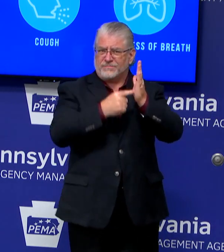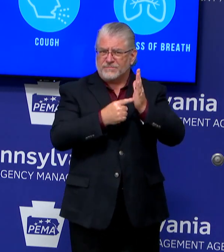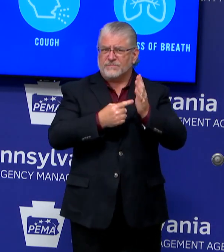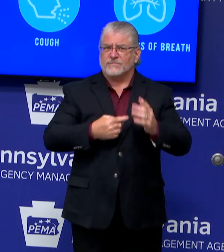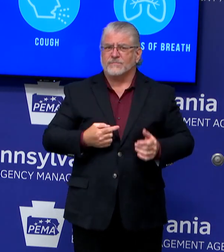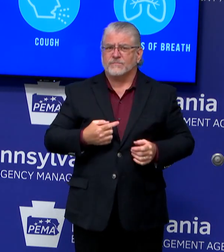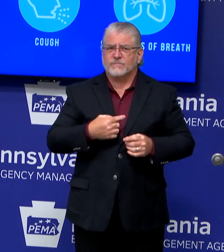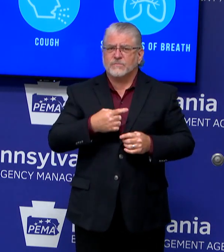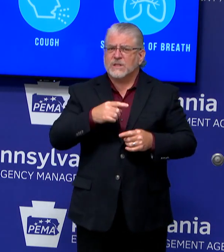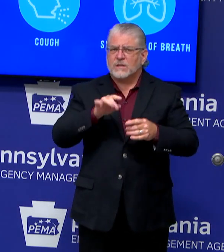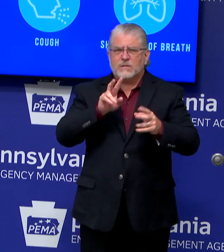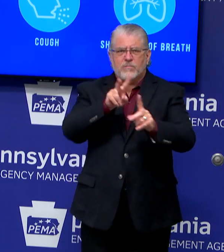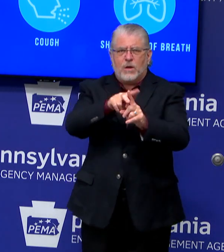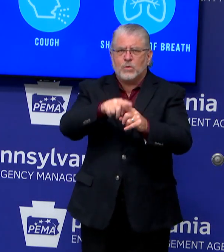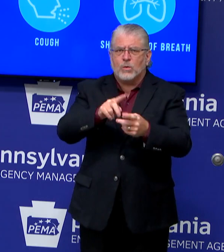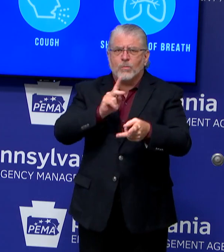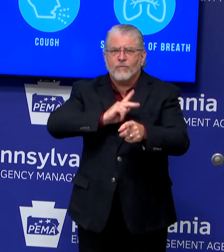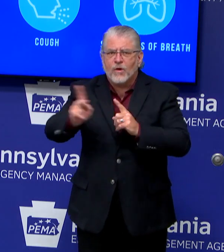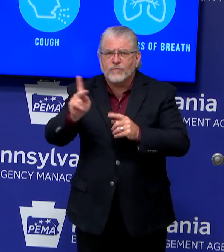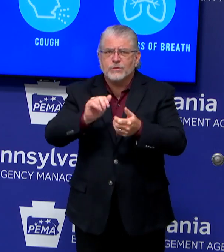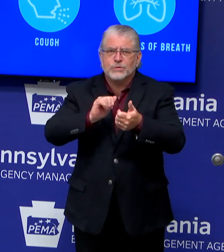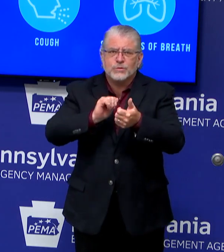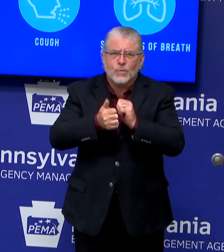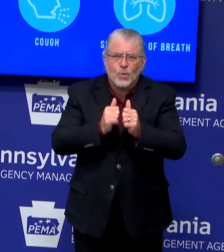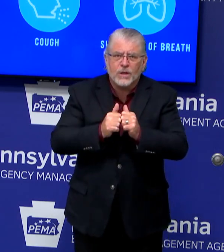to PIAA.